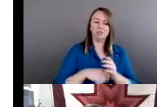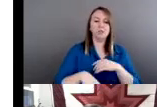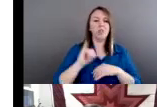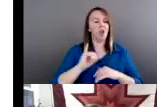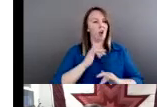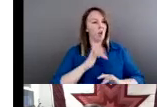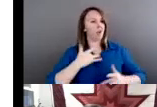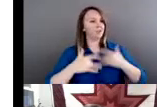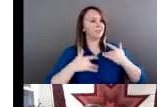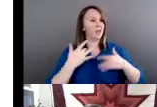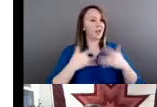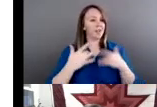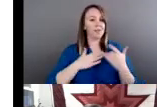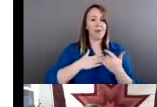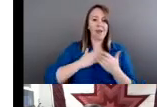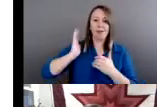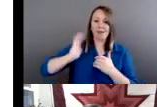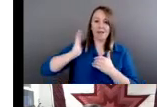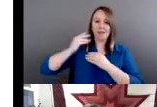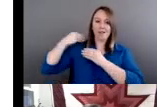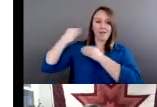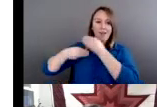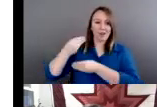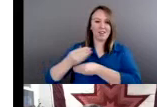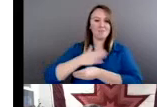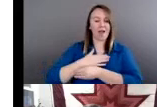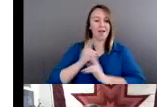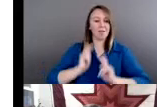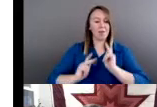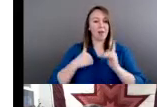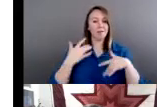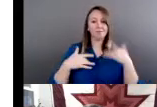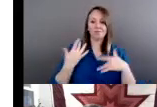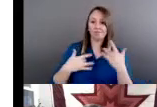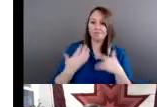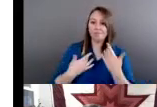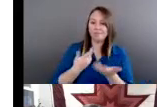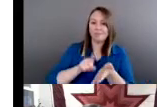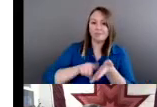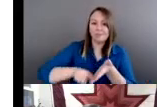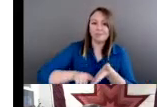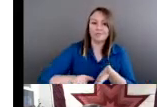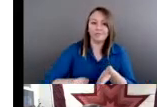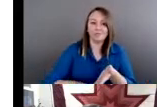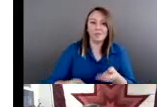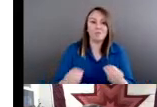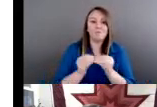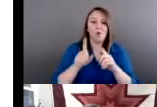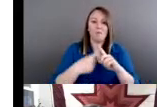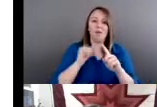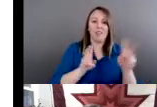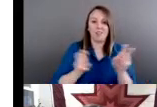and my own people. And so this got me excited about exploring more about this issue.